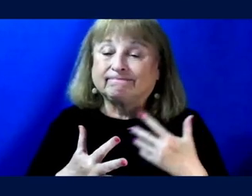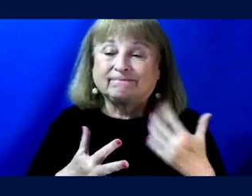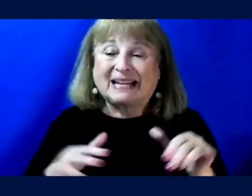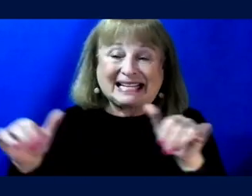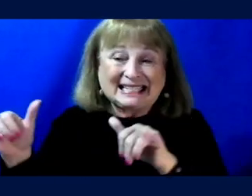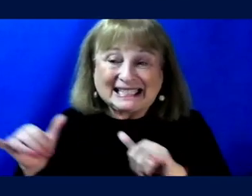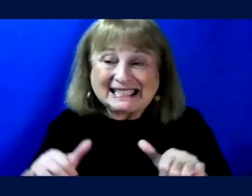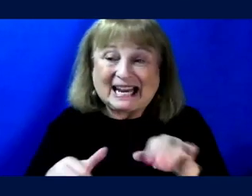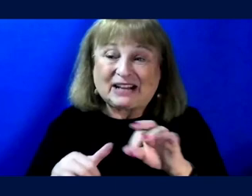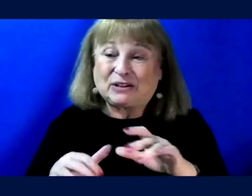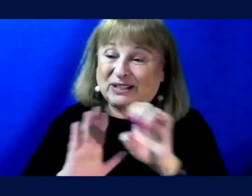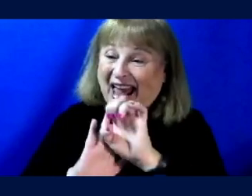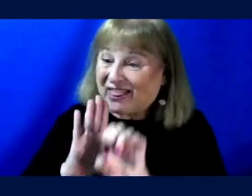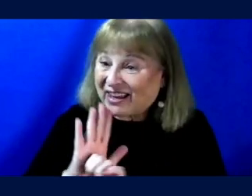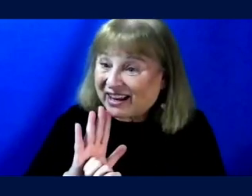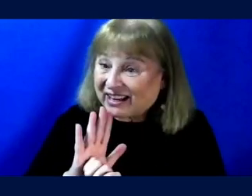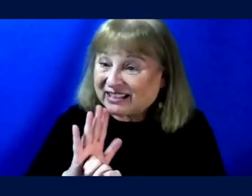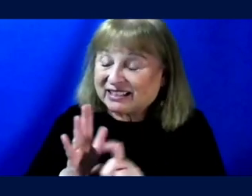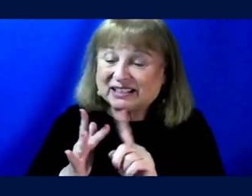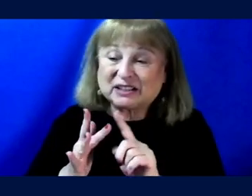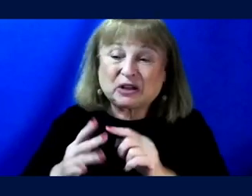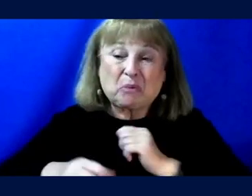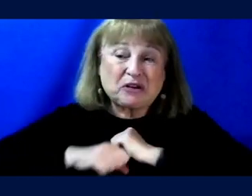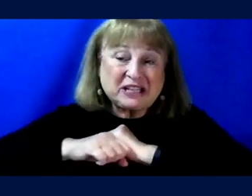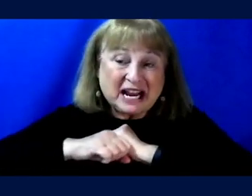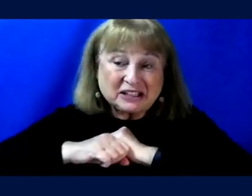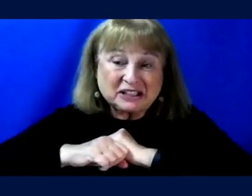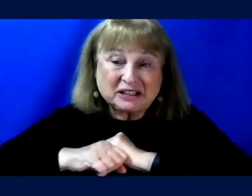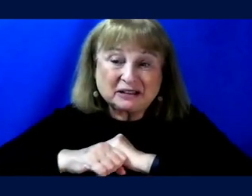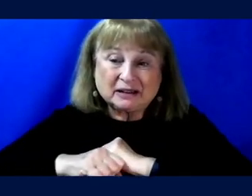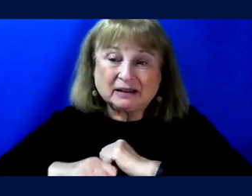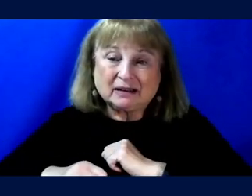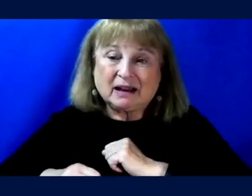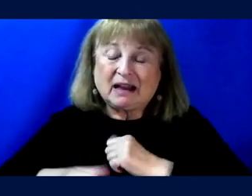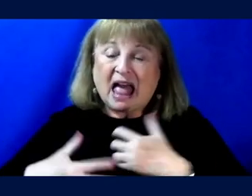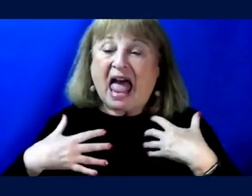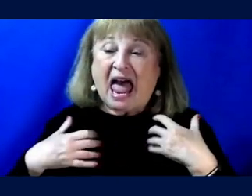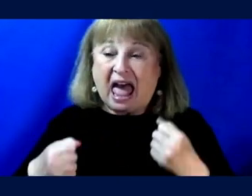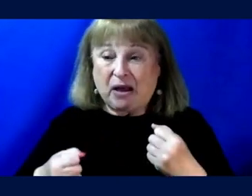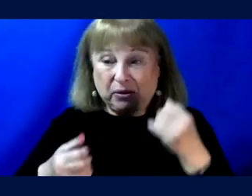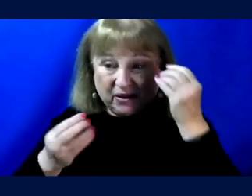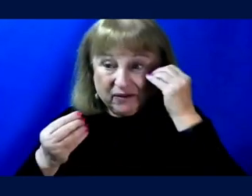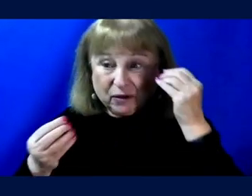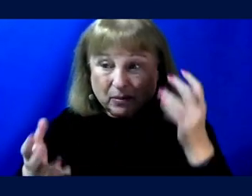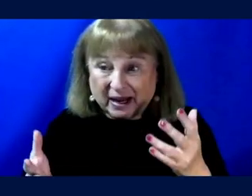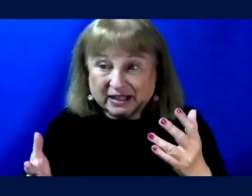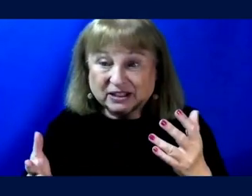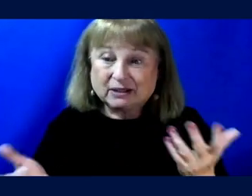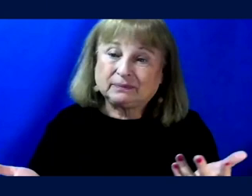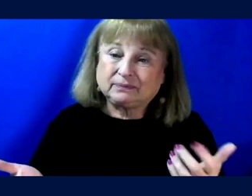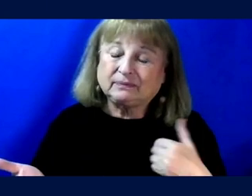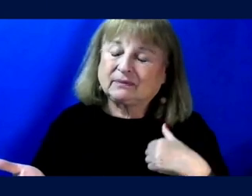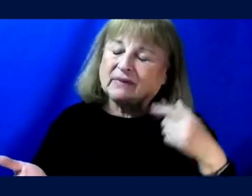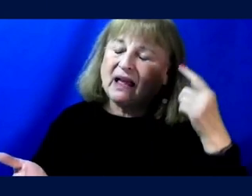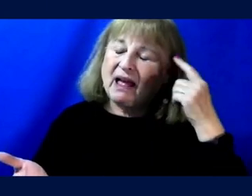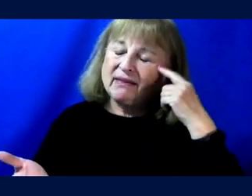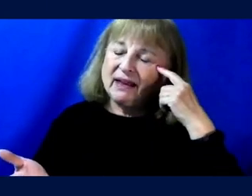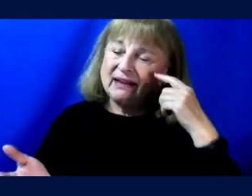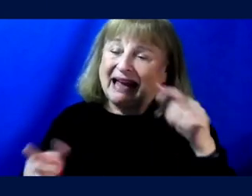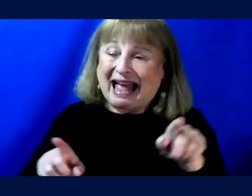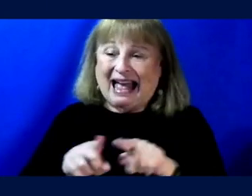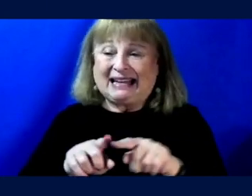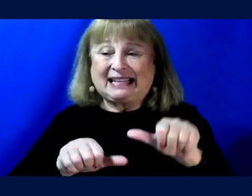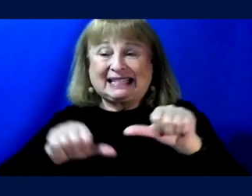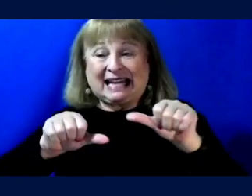standards of, of ethics and protection of, of health information. But I think as scientists, as